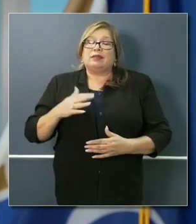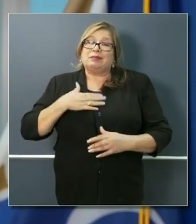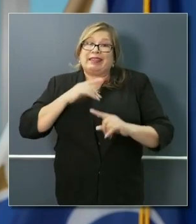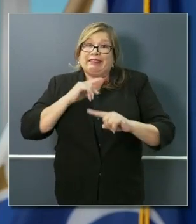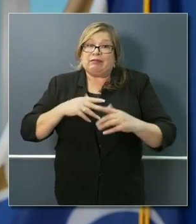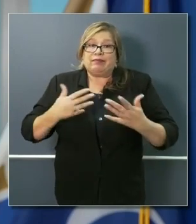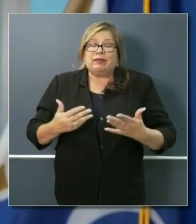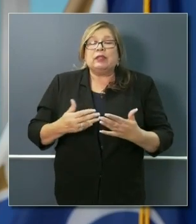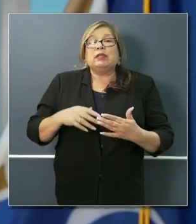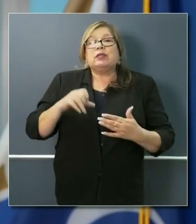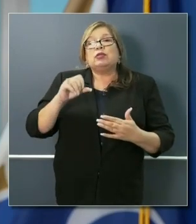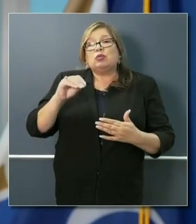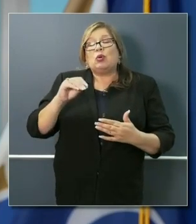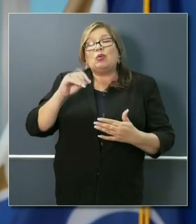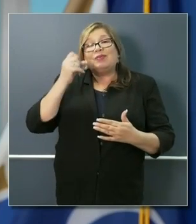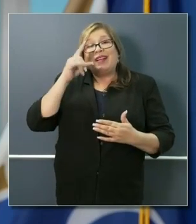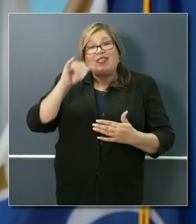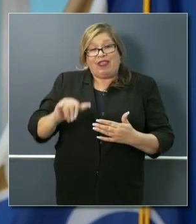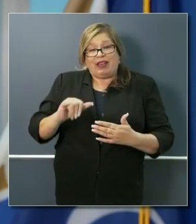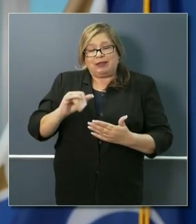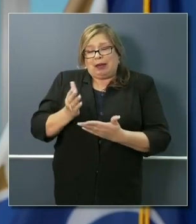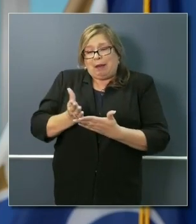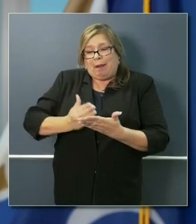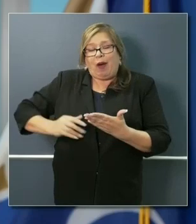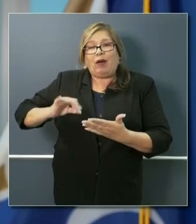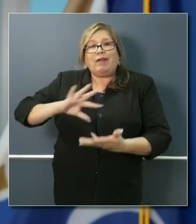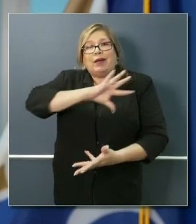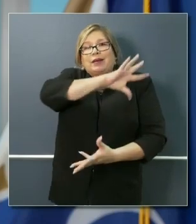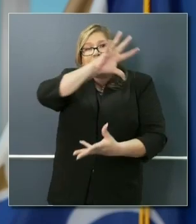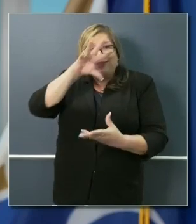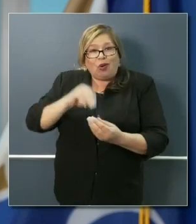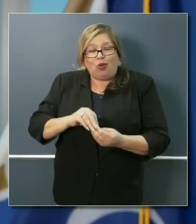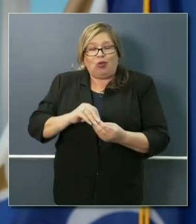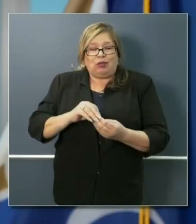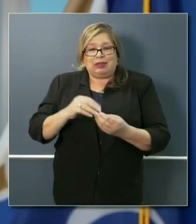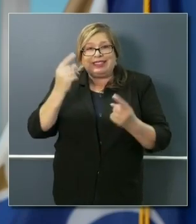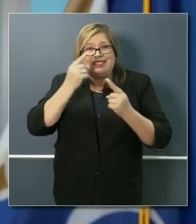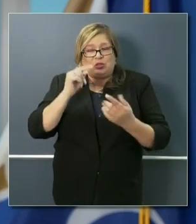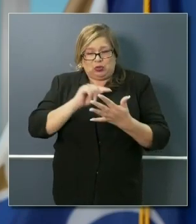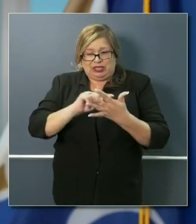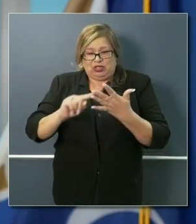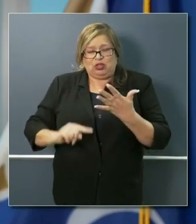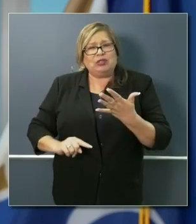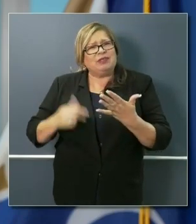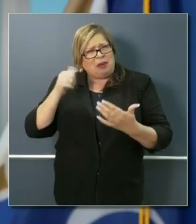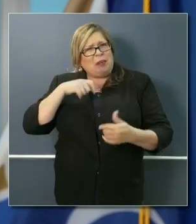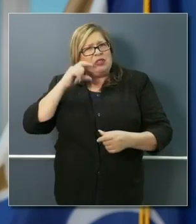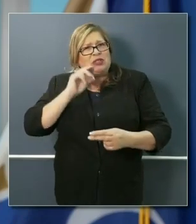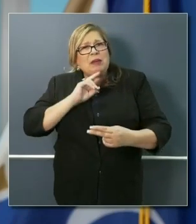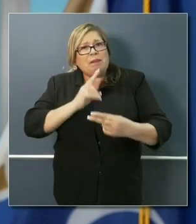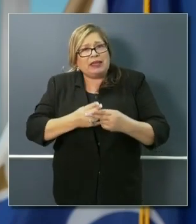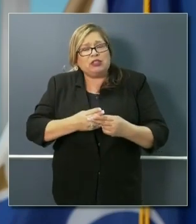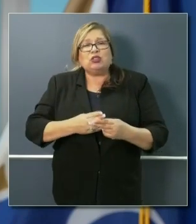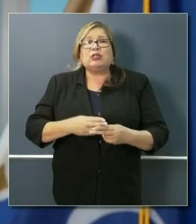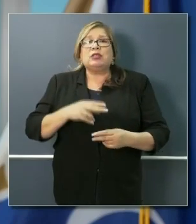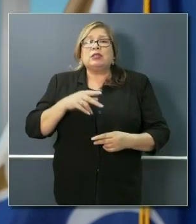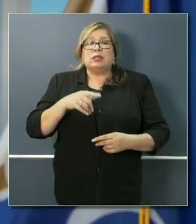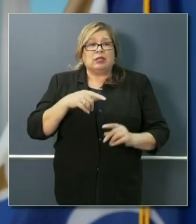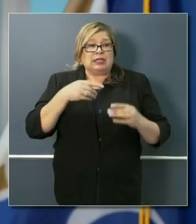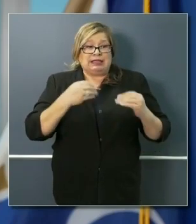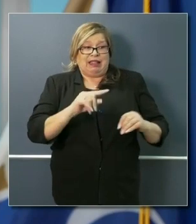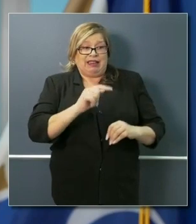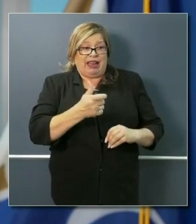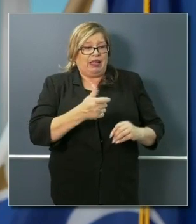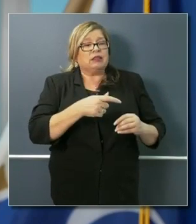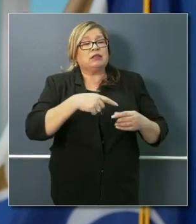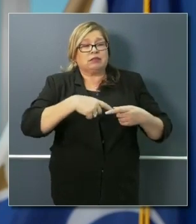question, but it's part and parcel of a totality of considerations, including the announcements I made today on deferral for one year